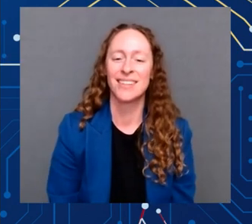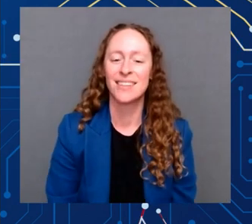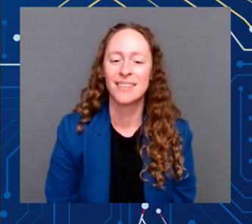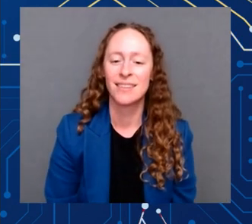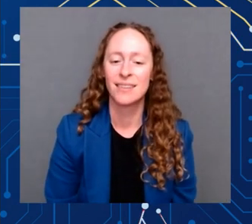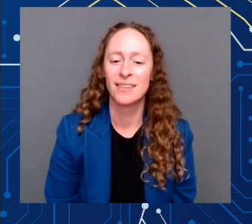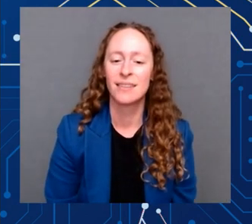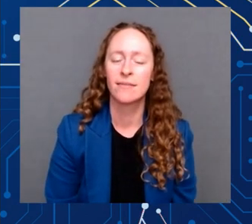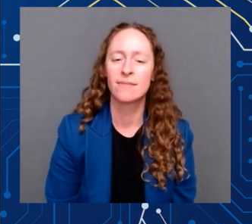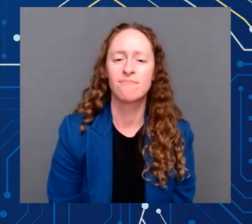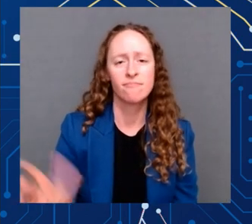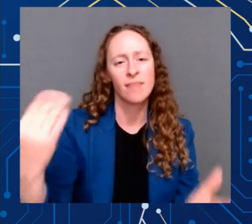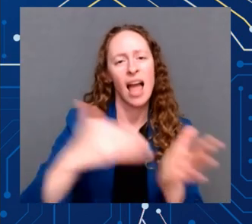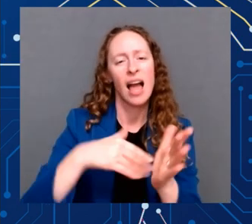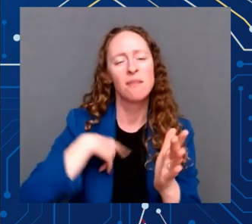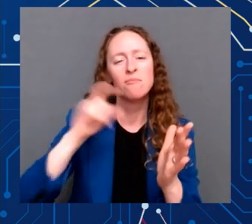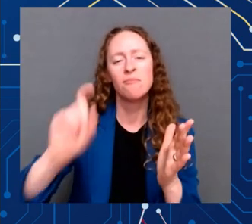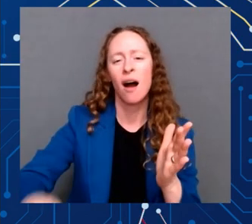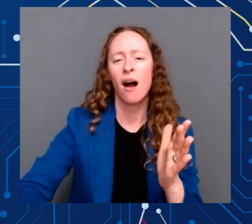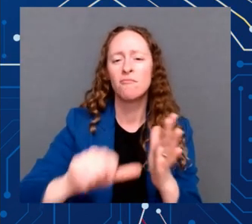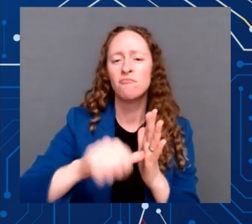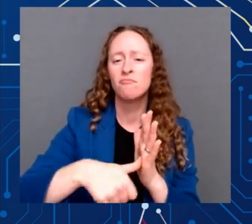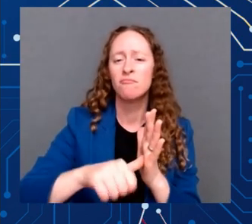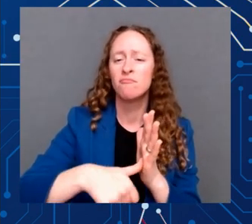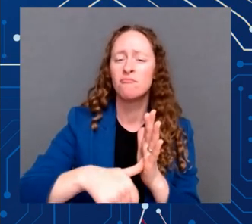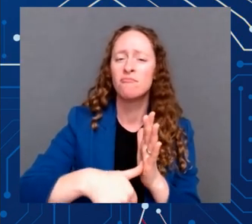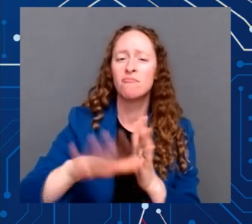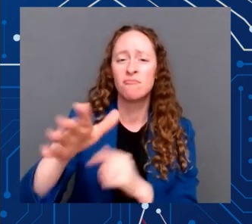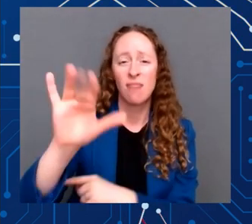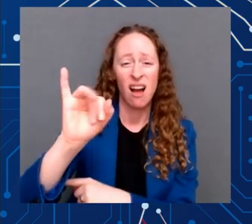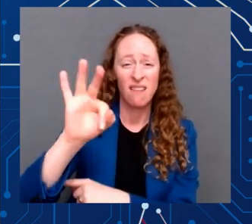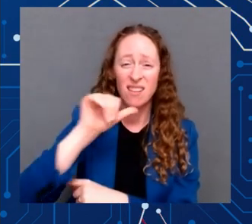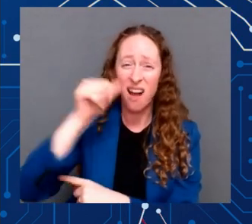the leadership of President Joe Biden. So thank you.